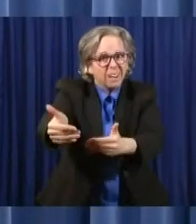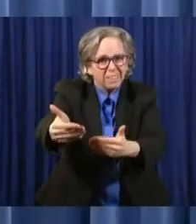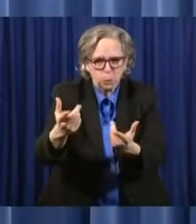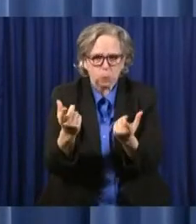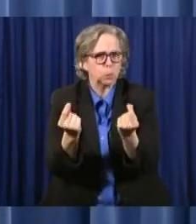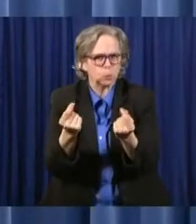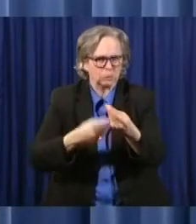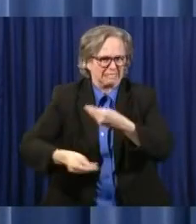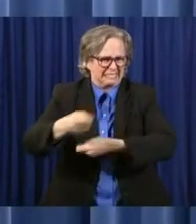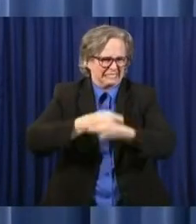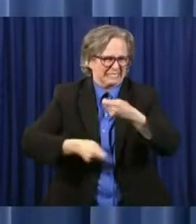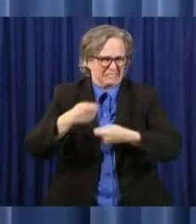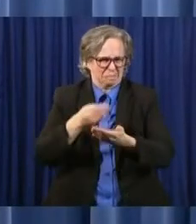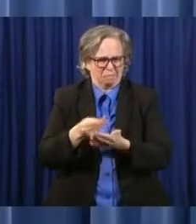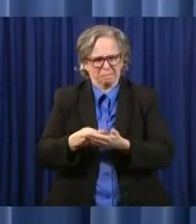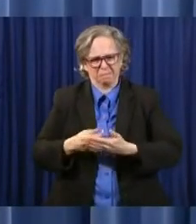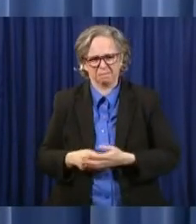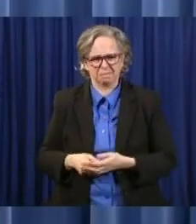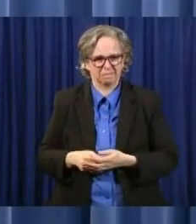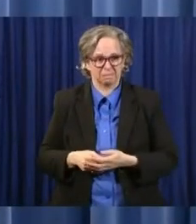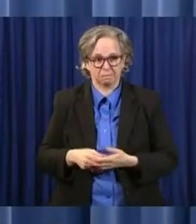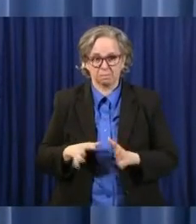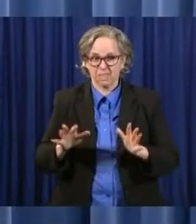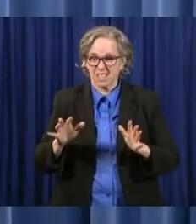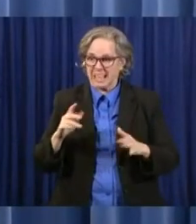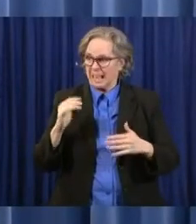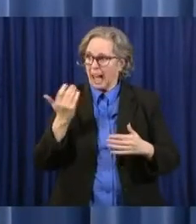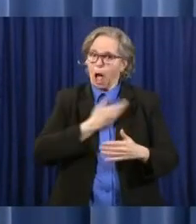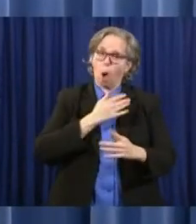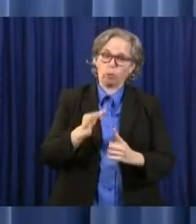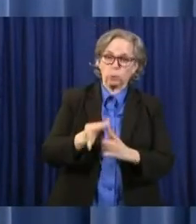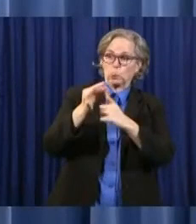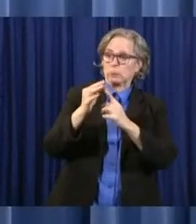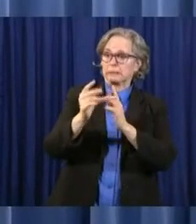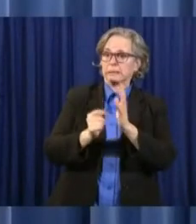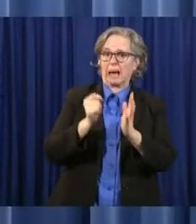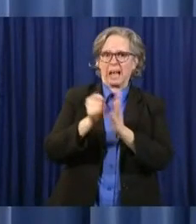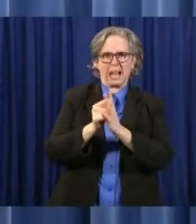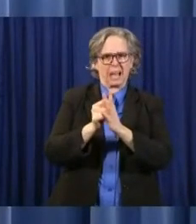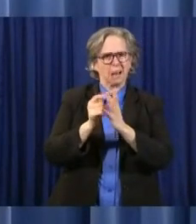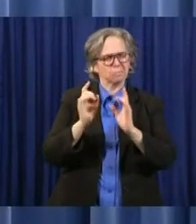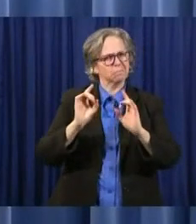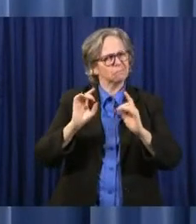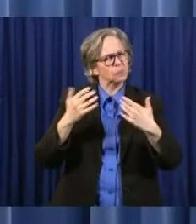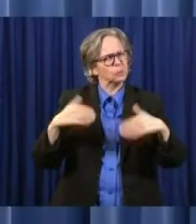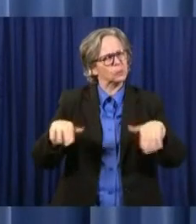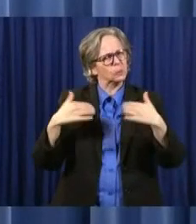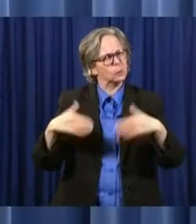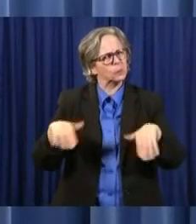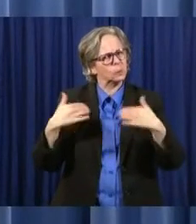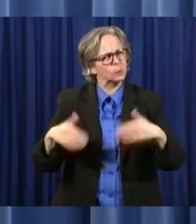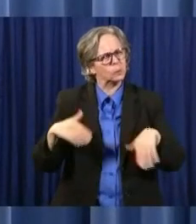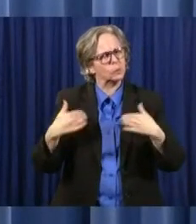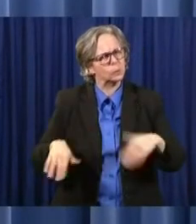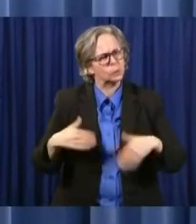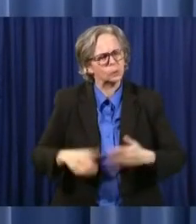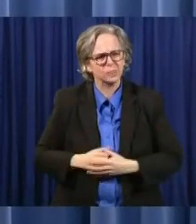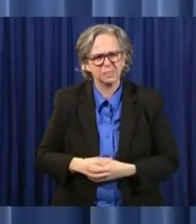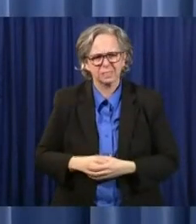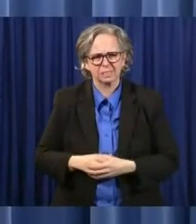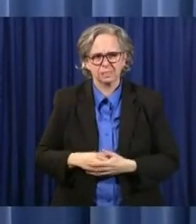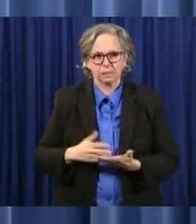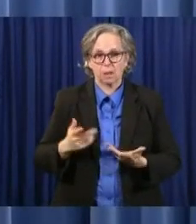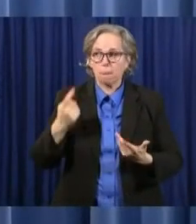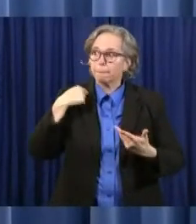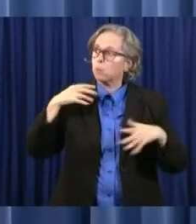ordinary time. And we cannot continue onward as if this was a normal period